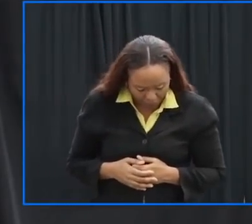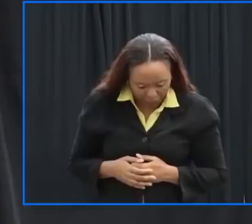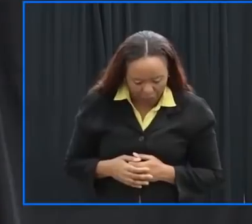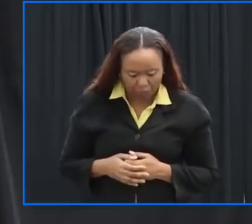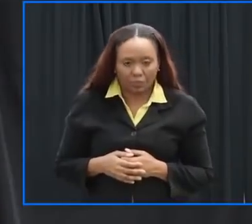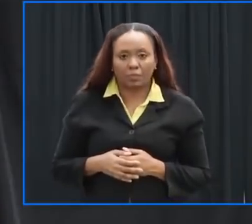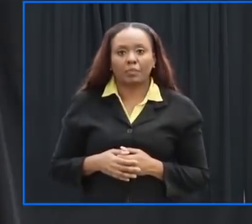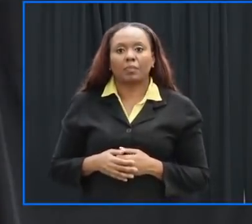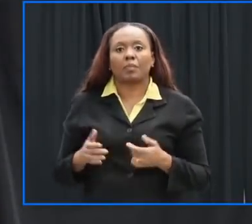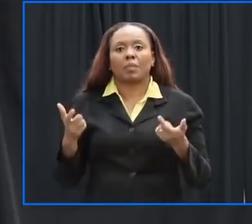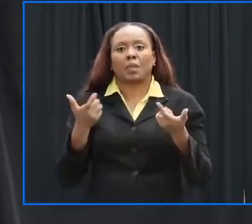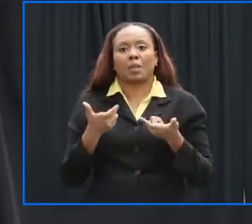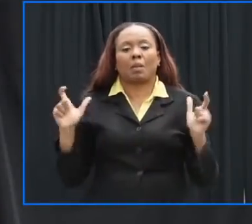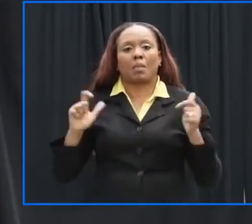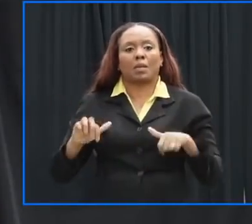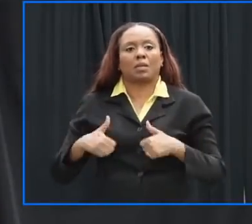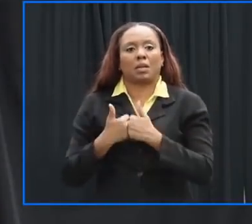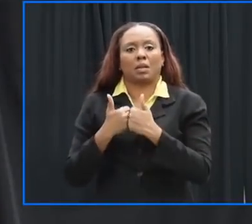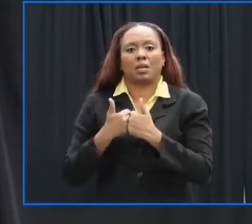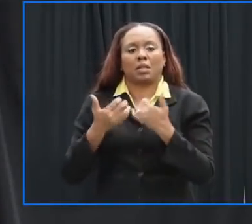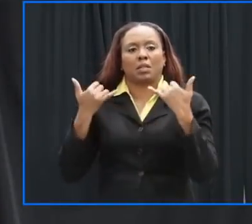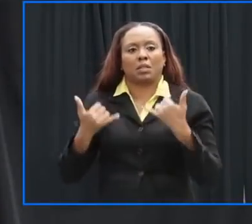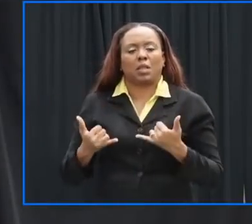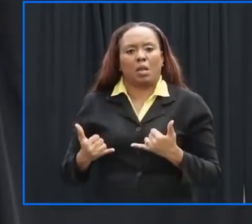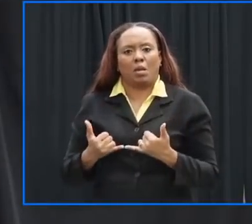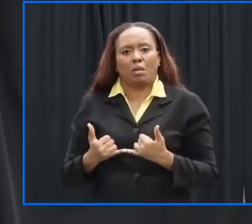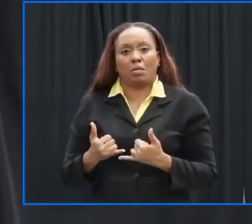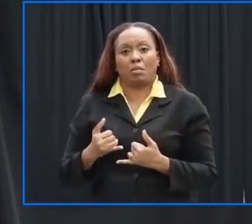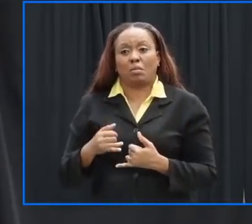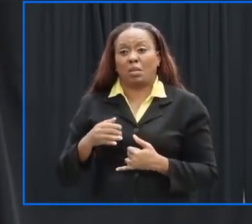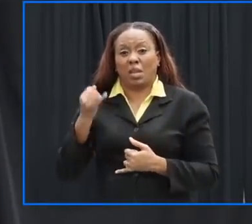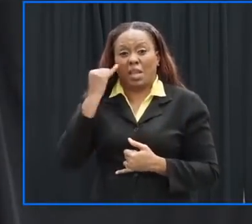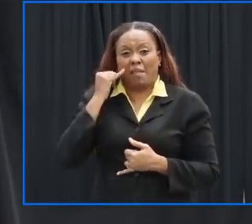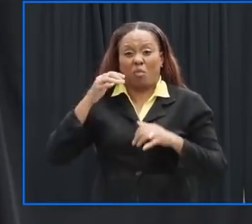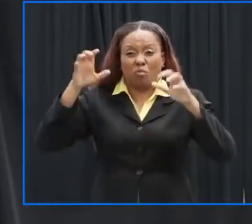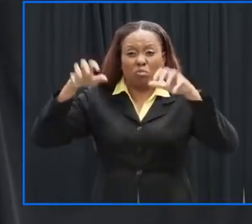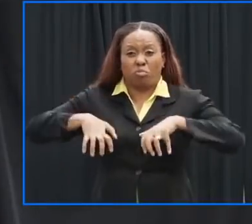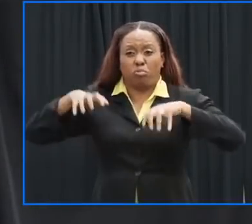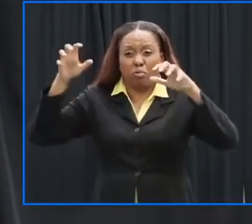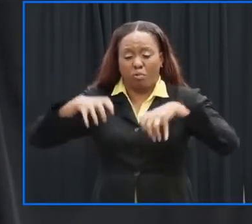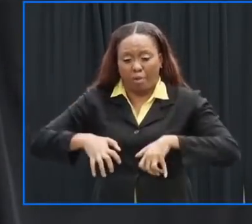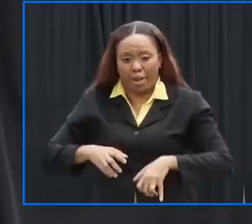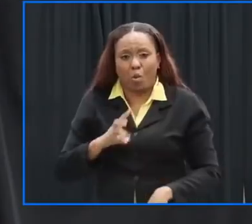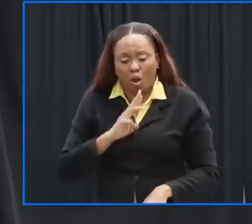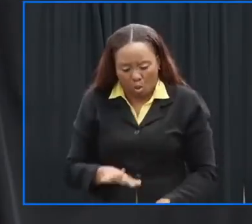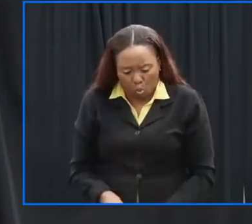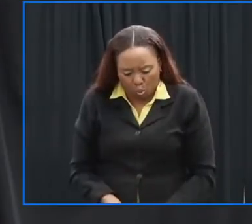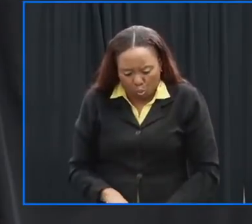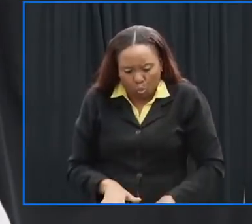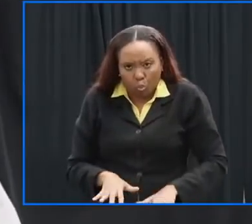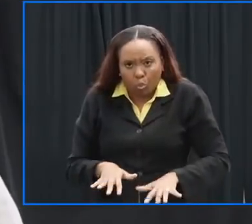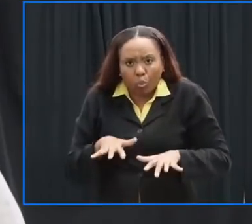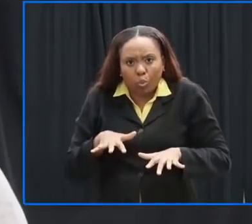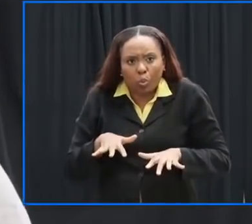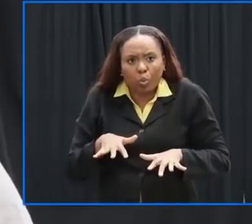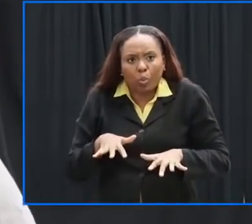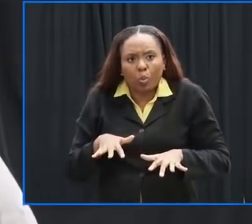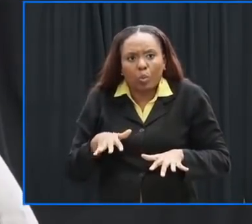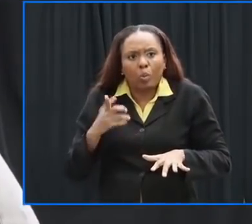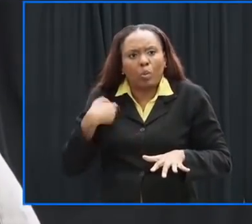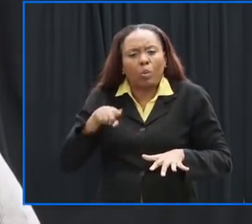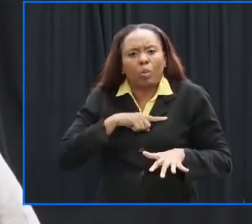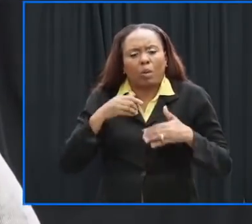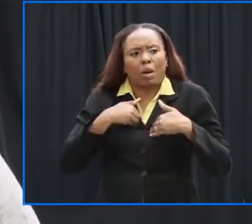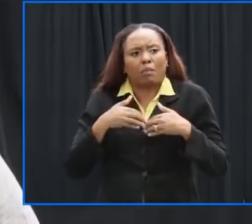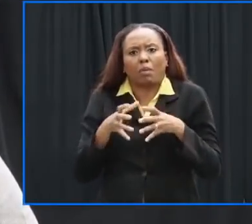as we know given with the six to eight inches of rain will be flooding and we are on standby we have